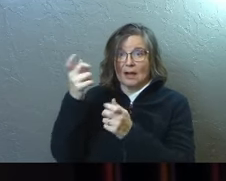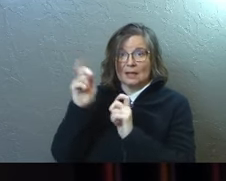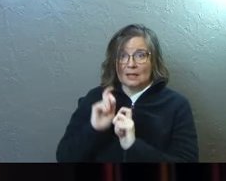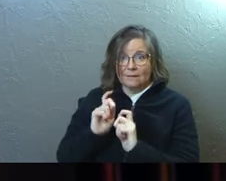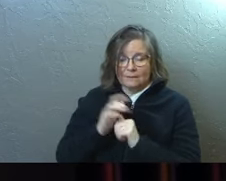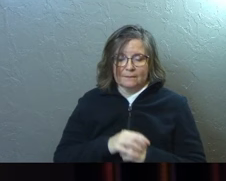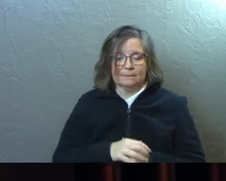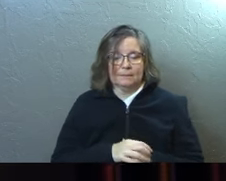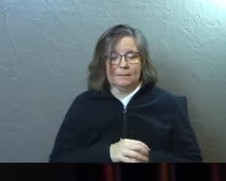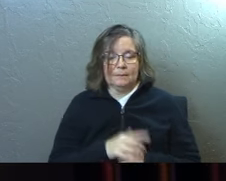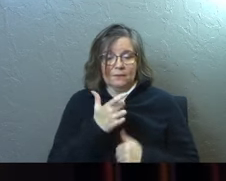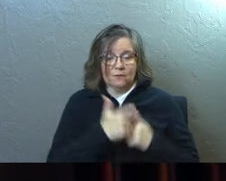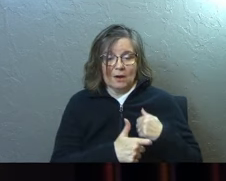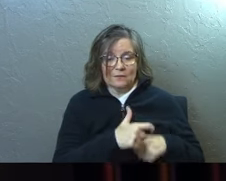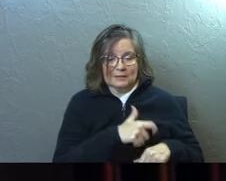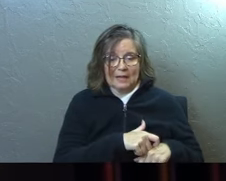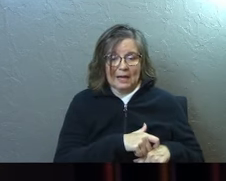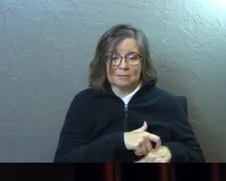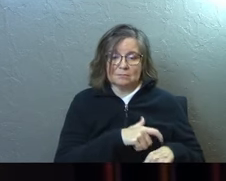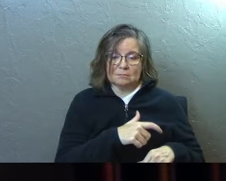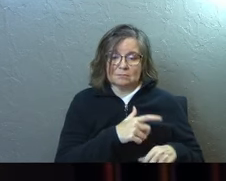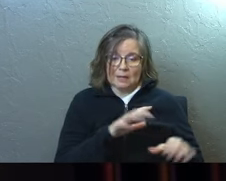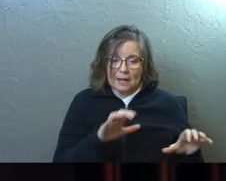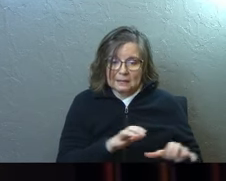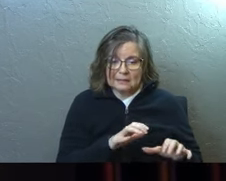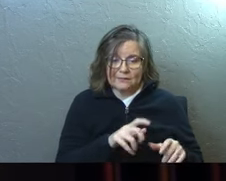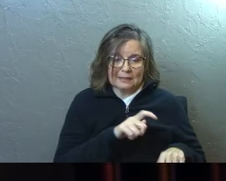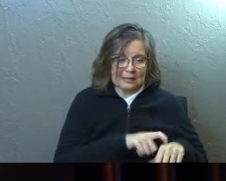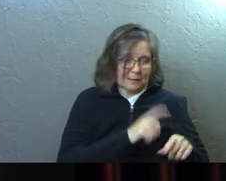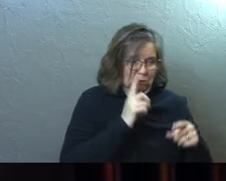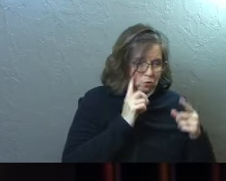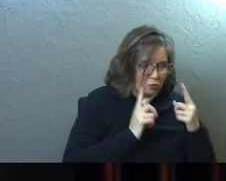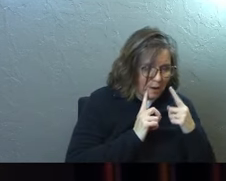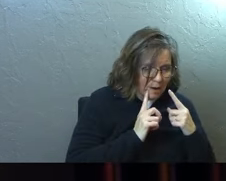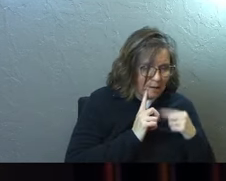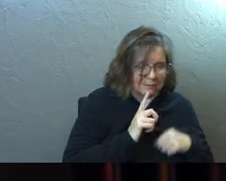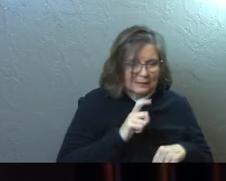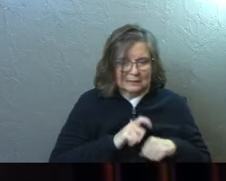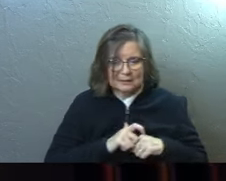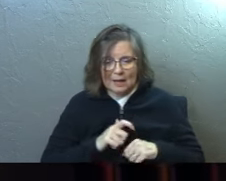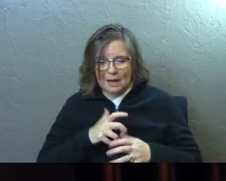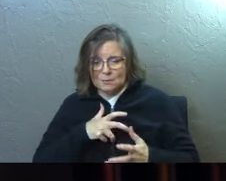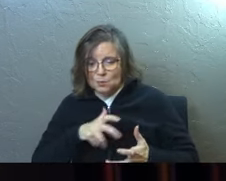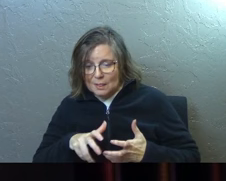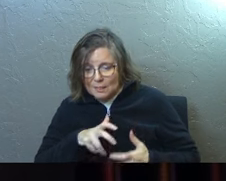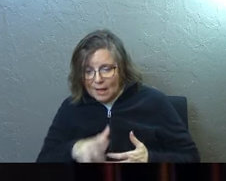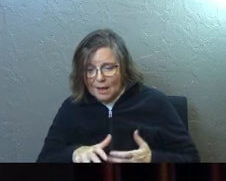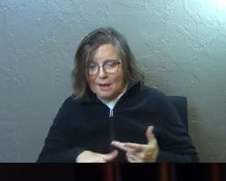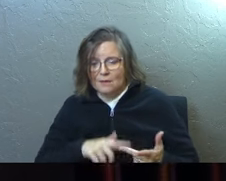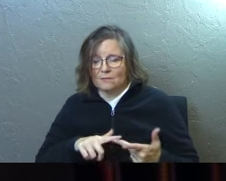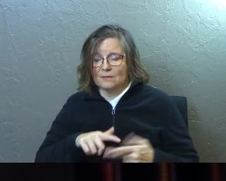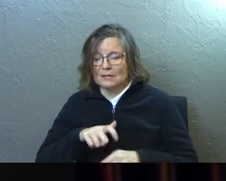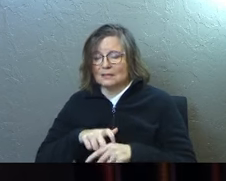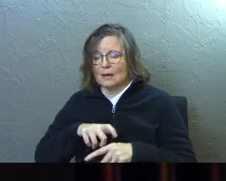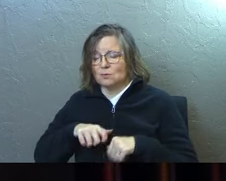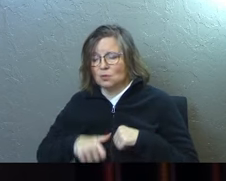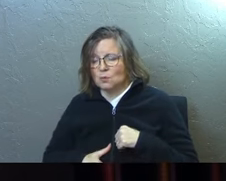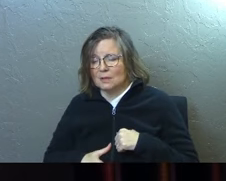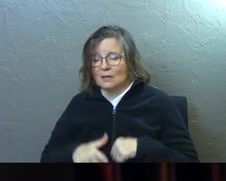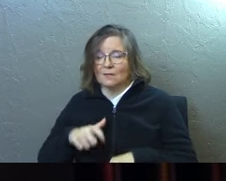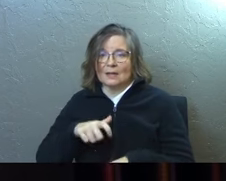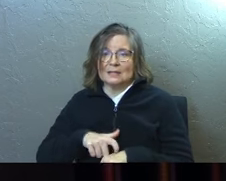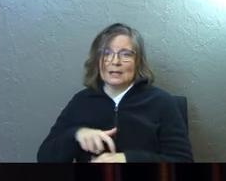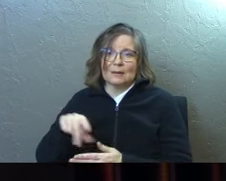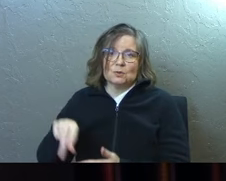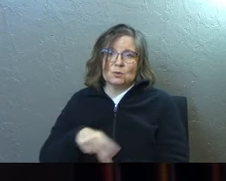season, a time for every activity under heaven, a time to cry, and a time to laugh, a time to grieve, and a time to dance.